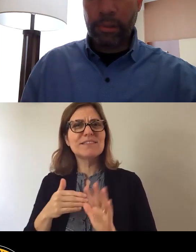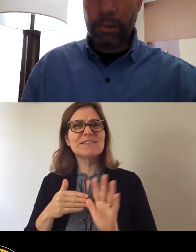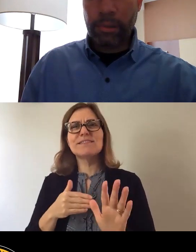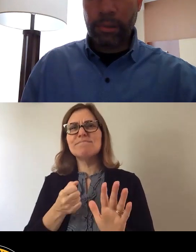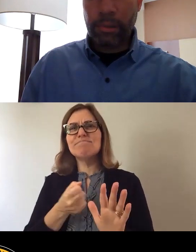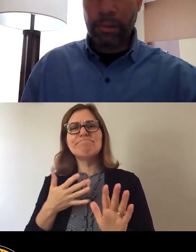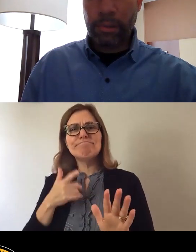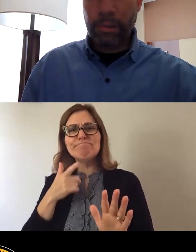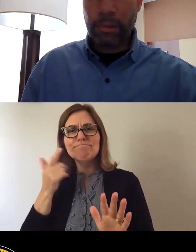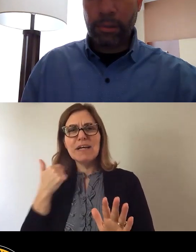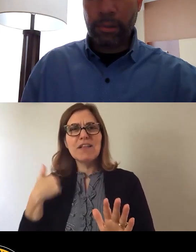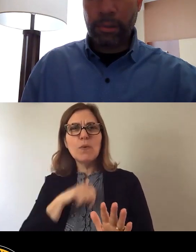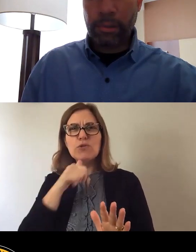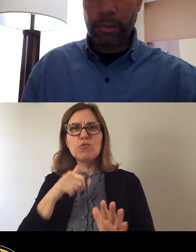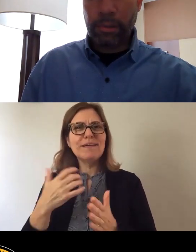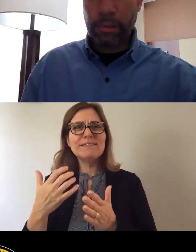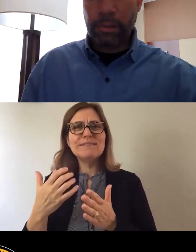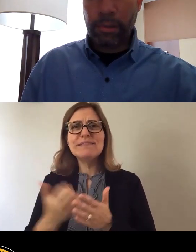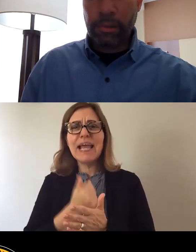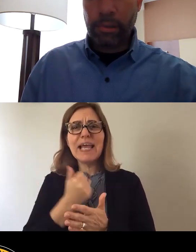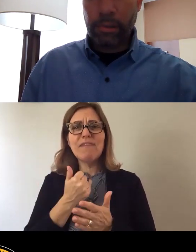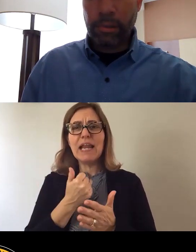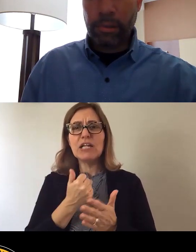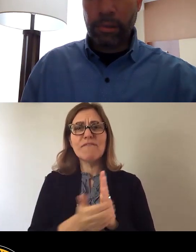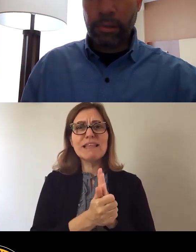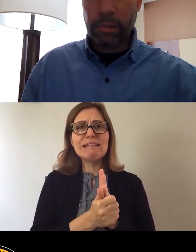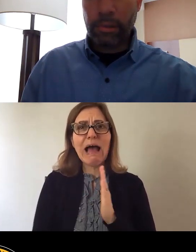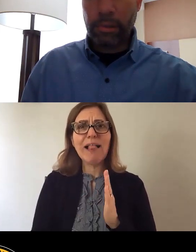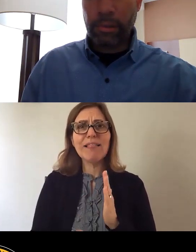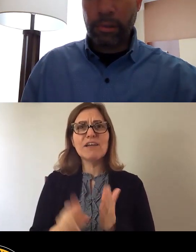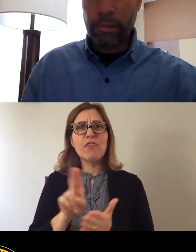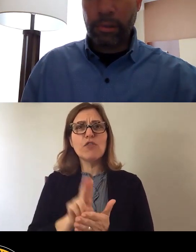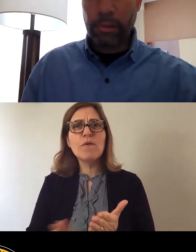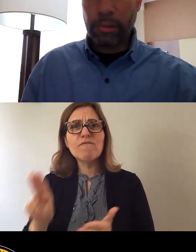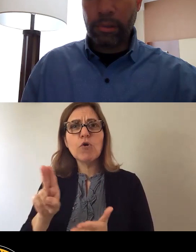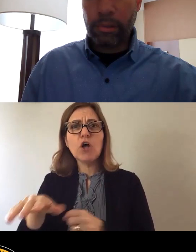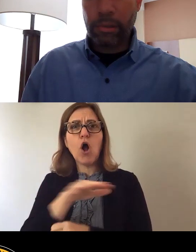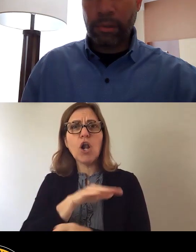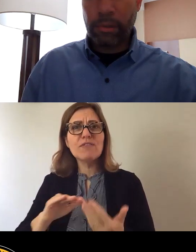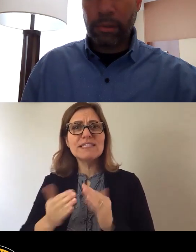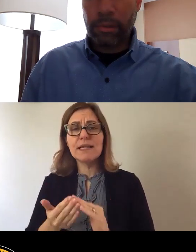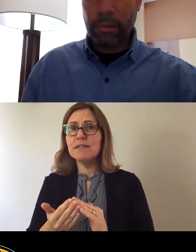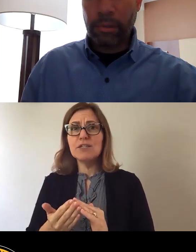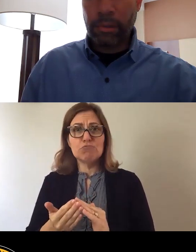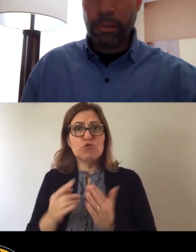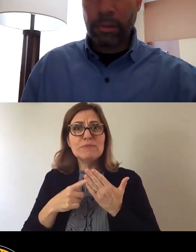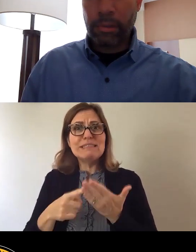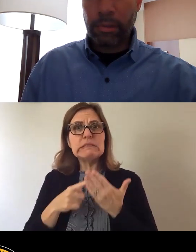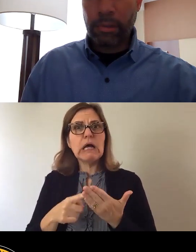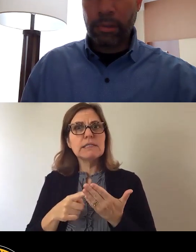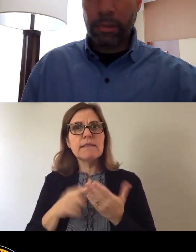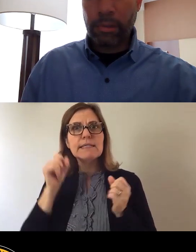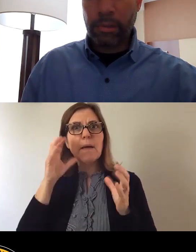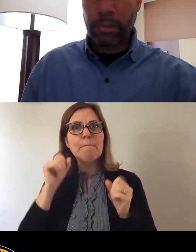all the universities in this city to talk about the amazing opportunities that we have. If you have not even as